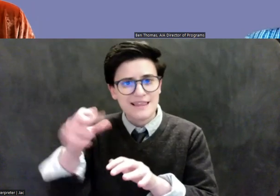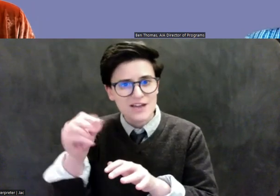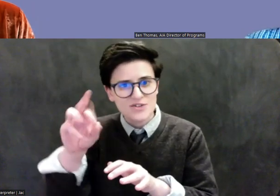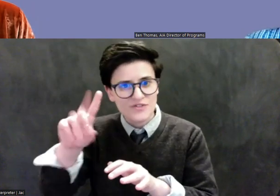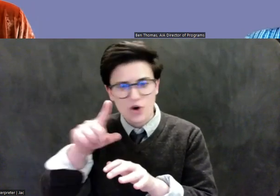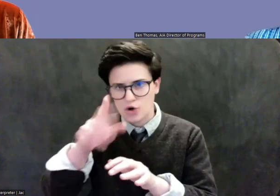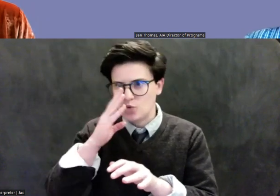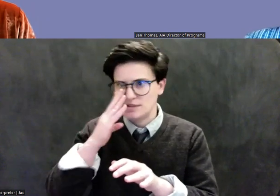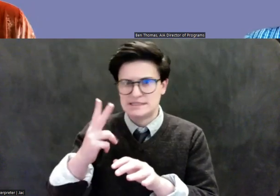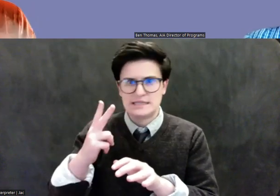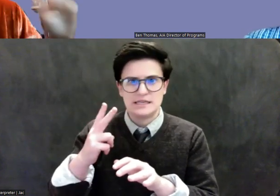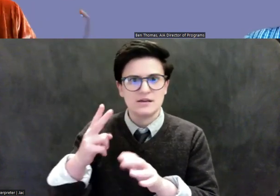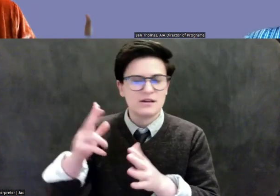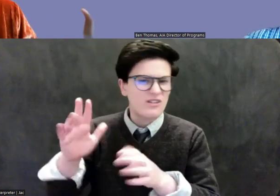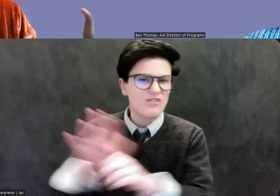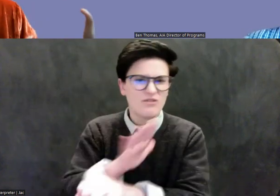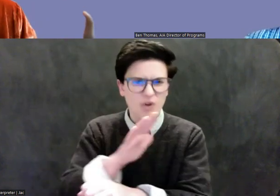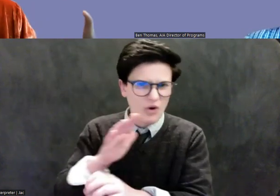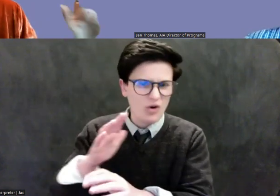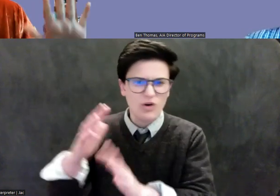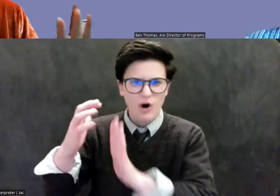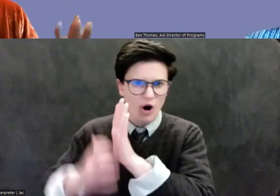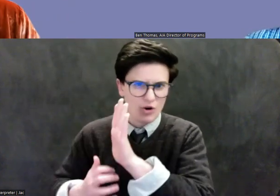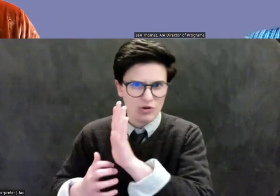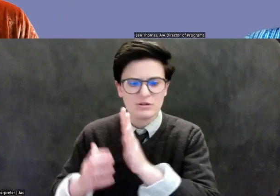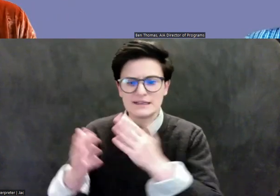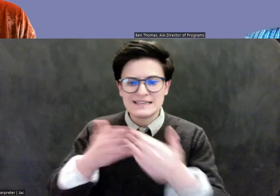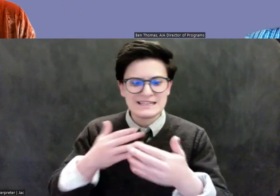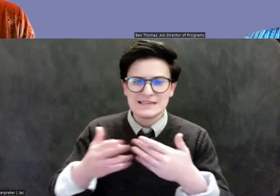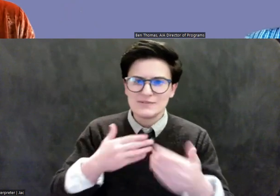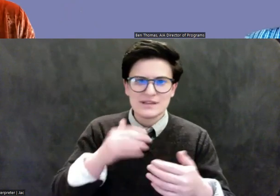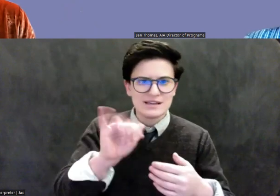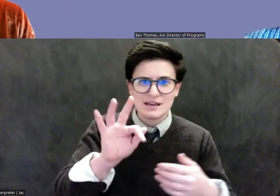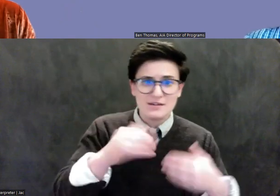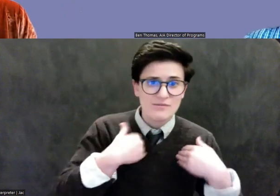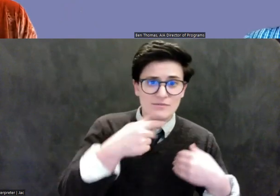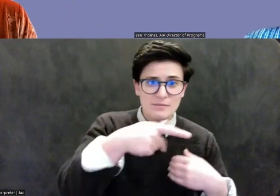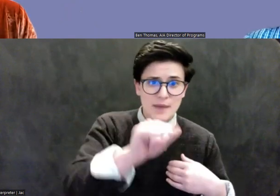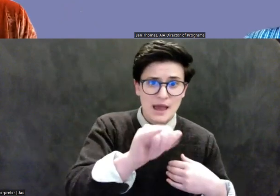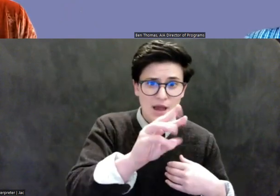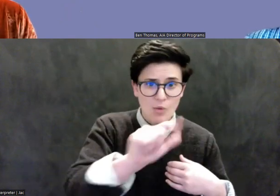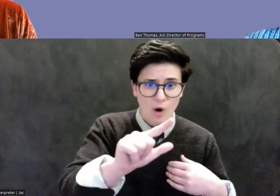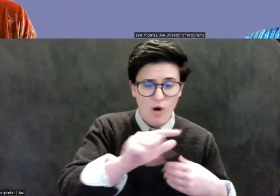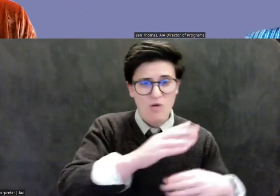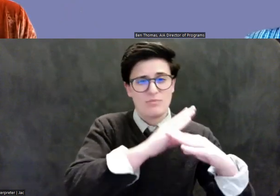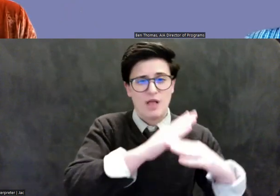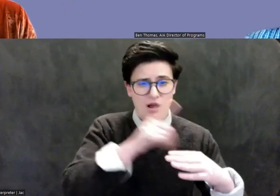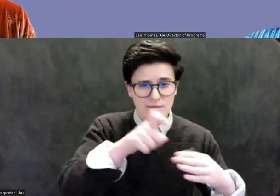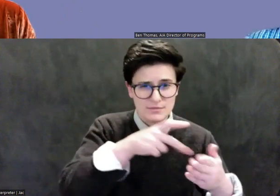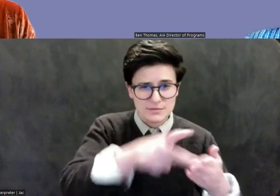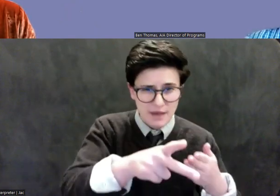full articles without a paywall. So even if they have a paywall at the Washington Post, you can read them there. Um, because